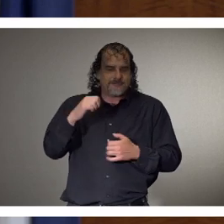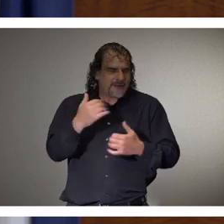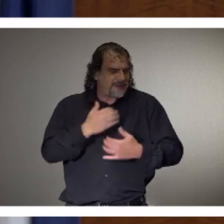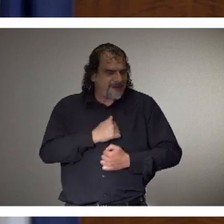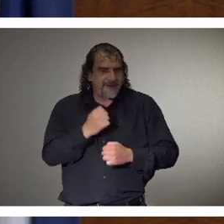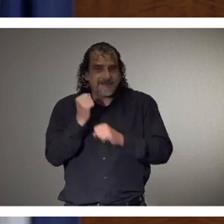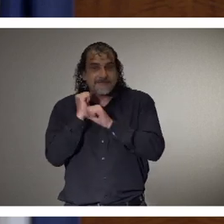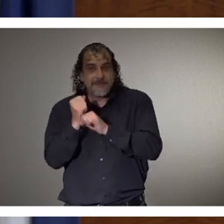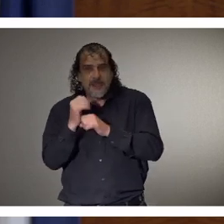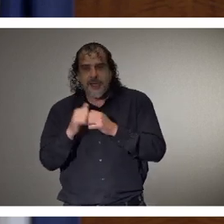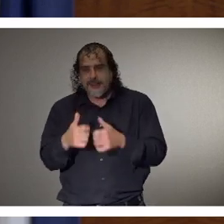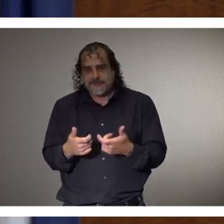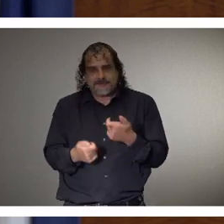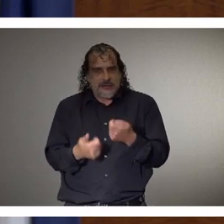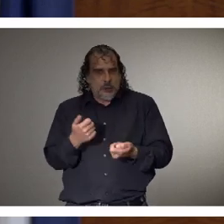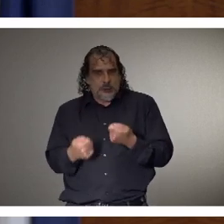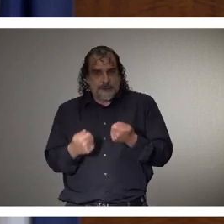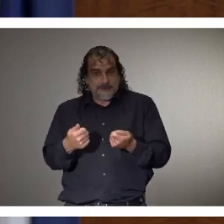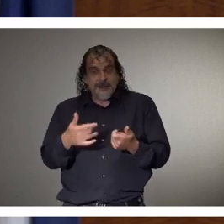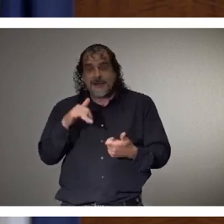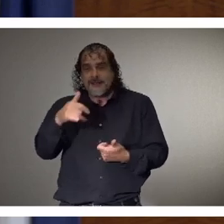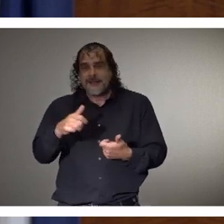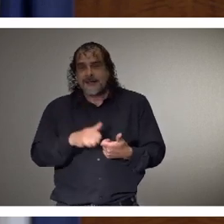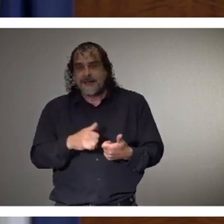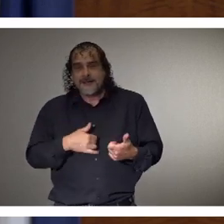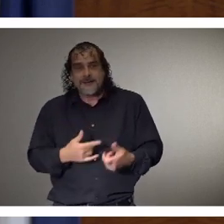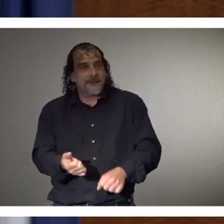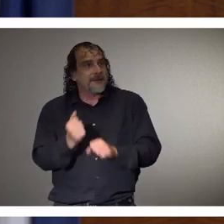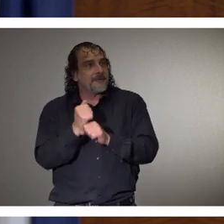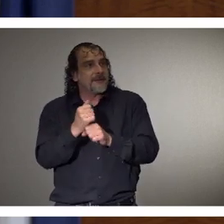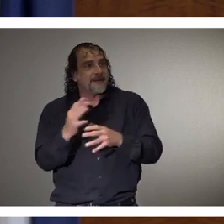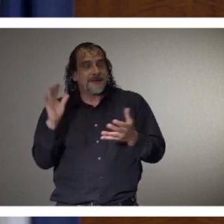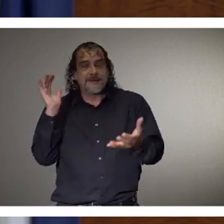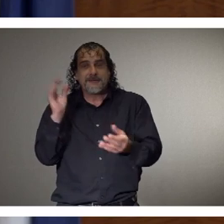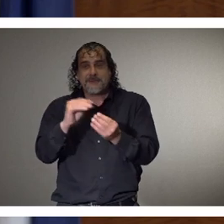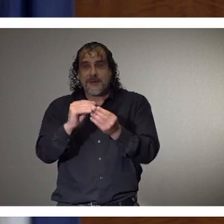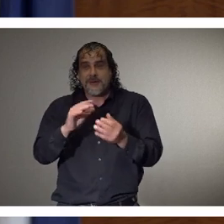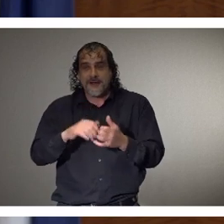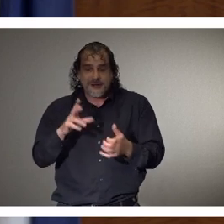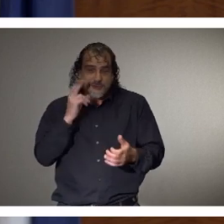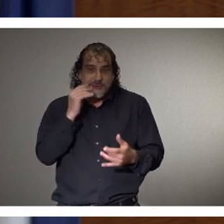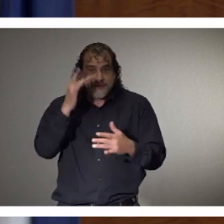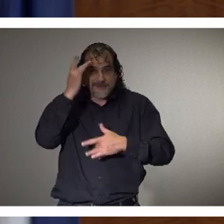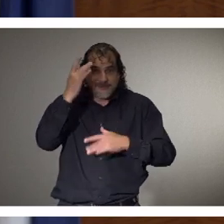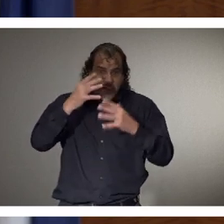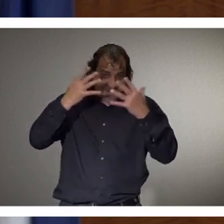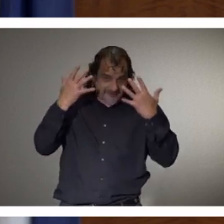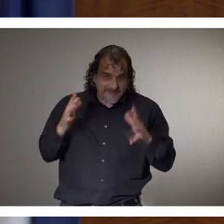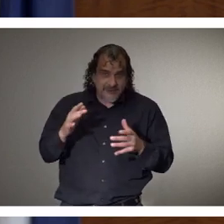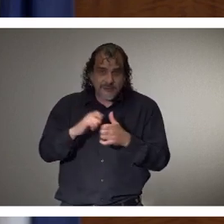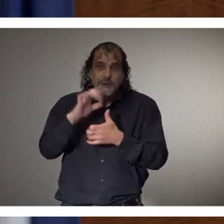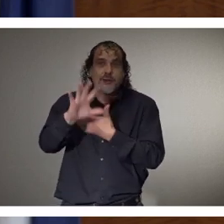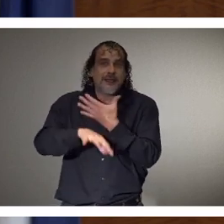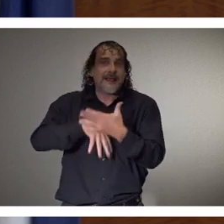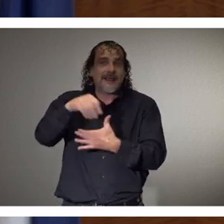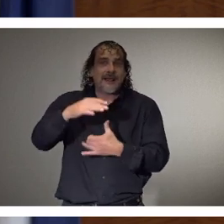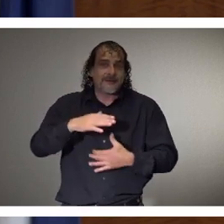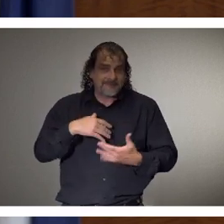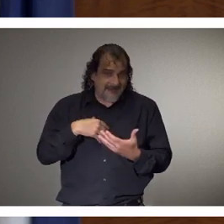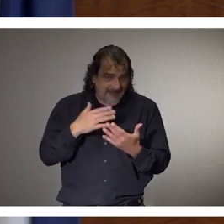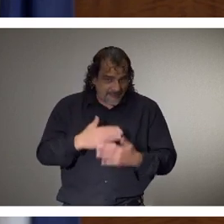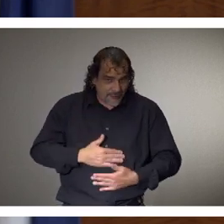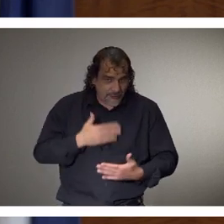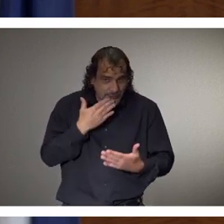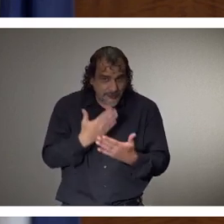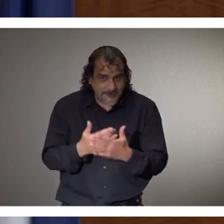playing video games. Well, Austin, you need to play more baseball and less video games as soon as this virus is over so you can get out and have a great time.